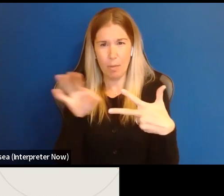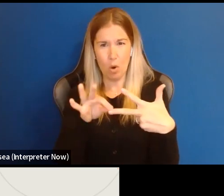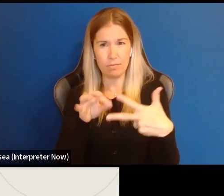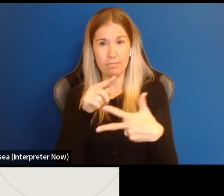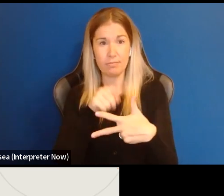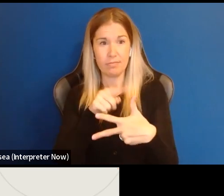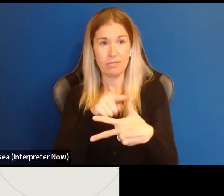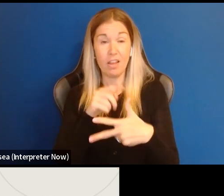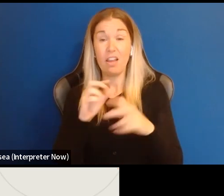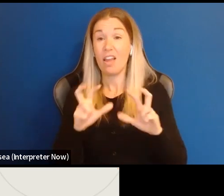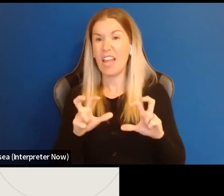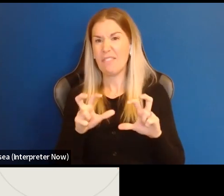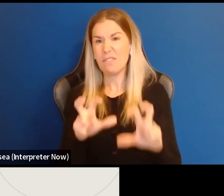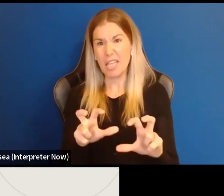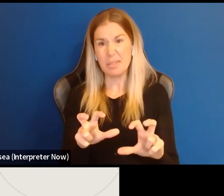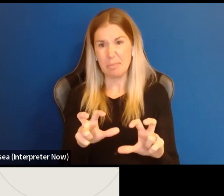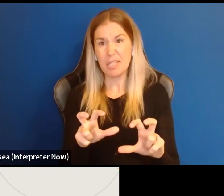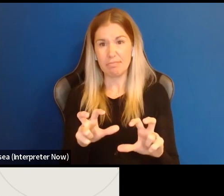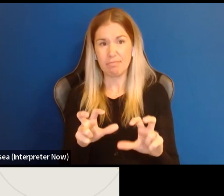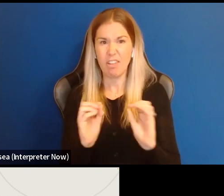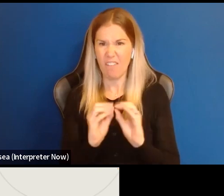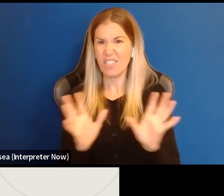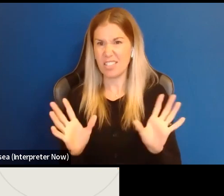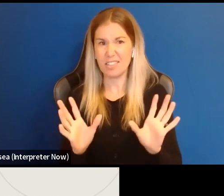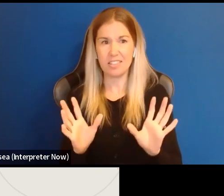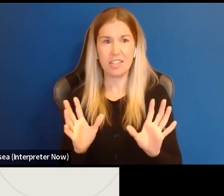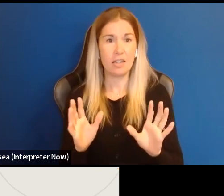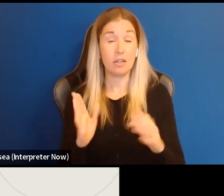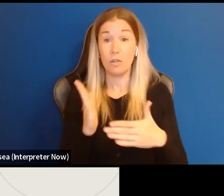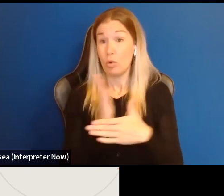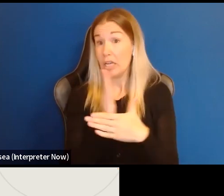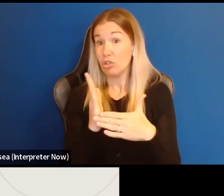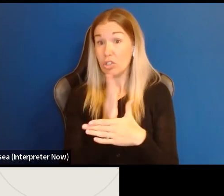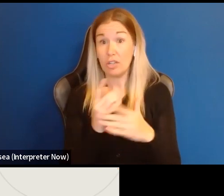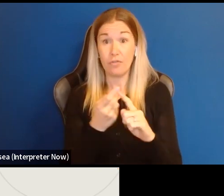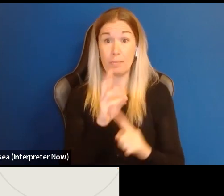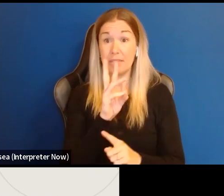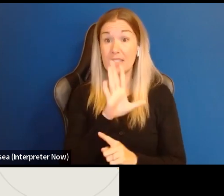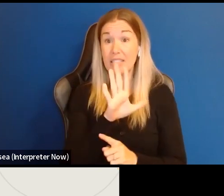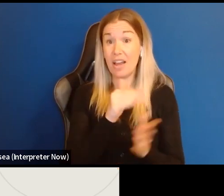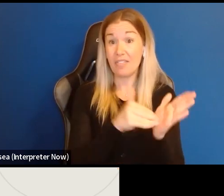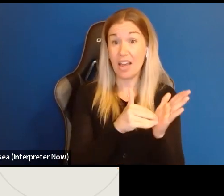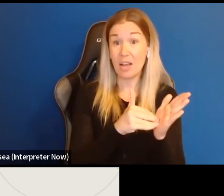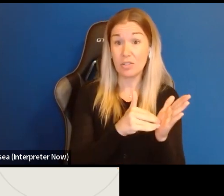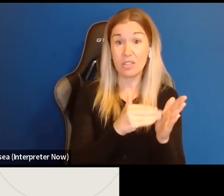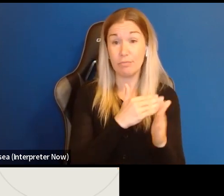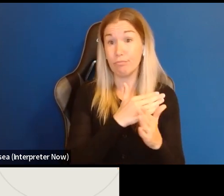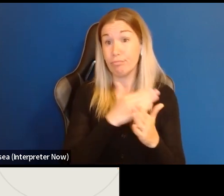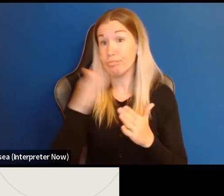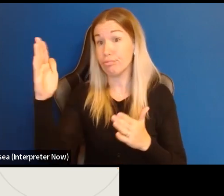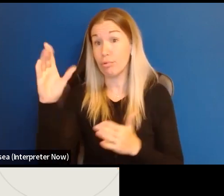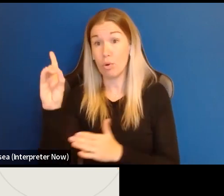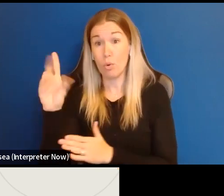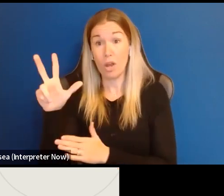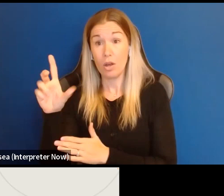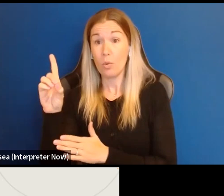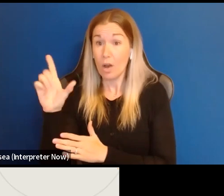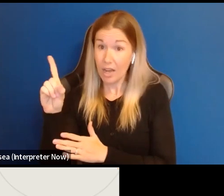is obviously investment. These are grants ranging from $65,000 to $130,000.